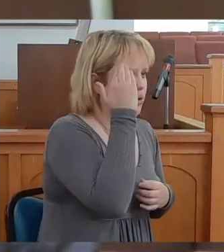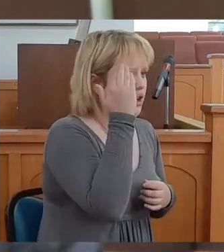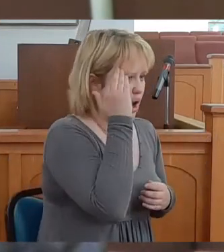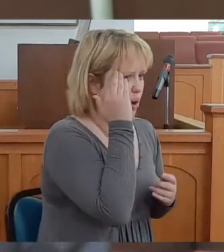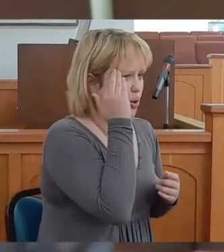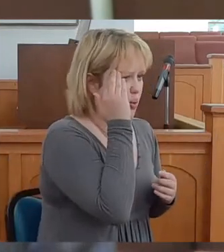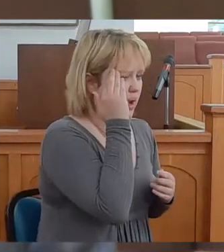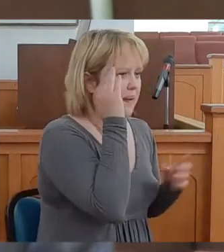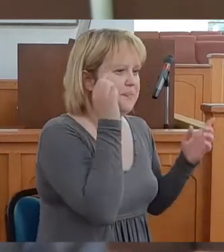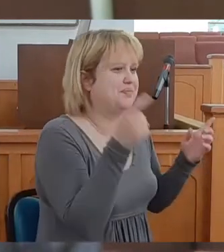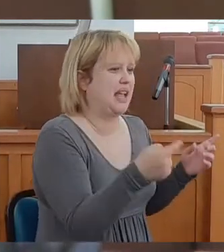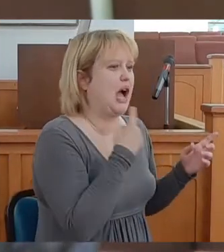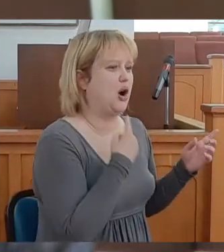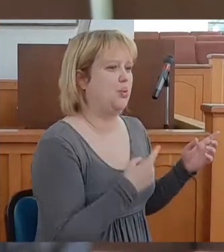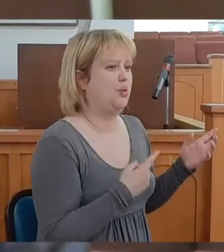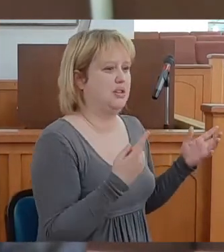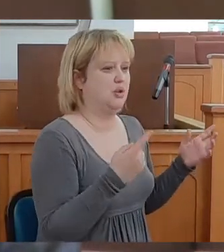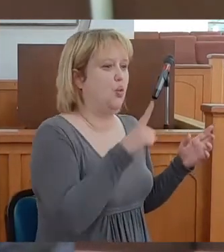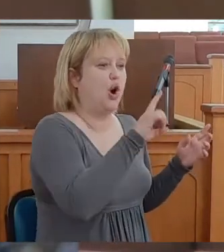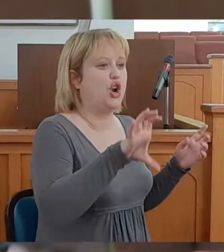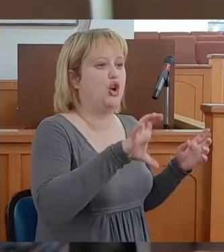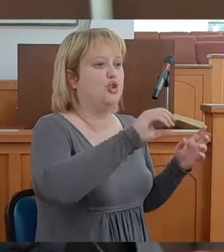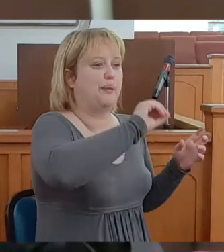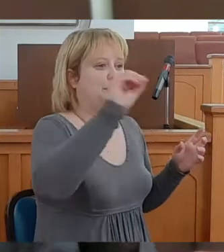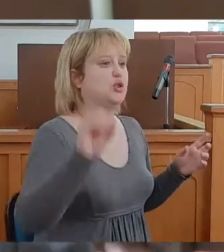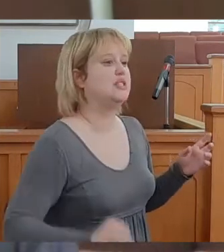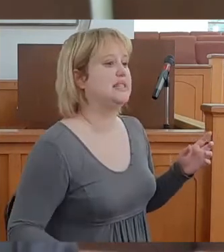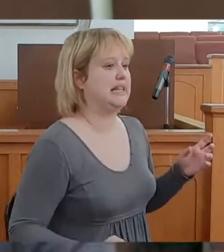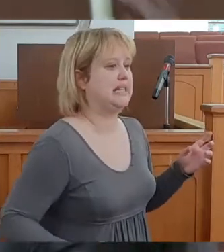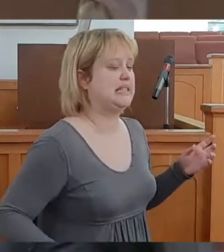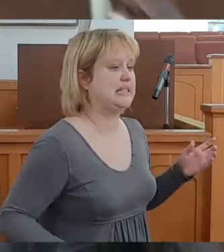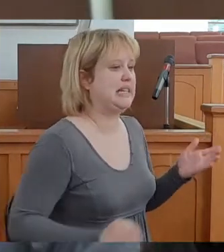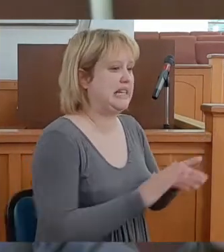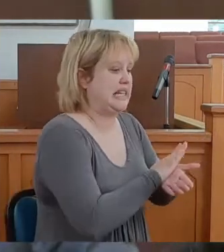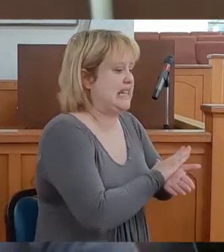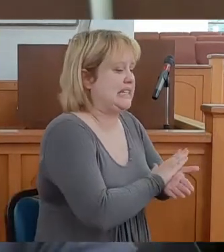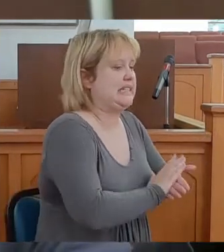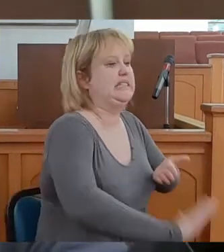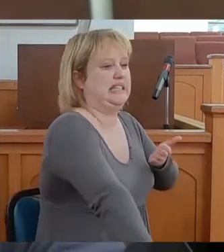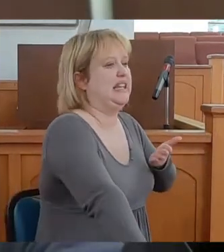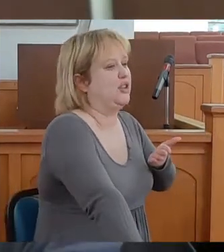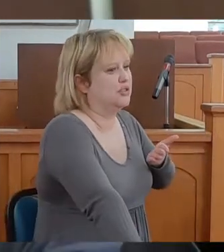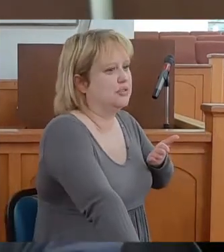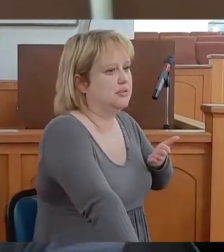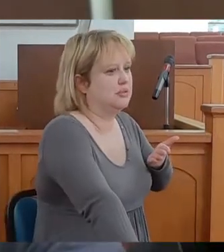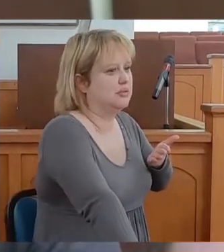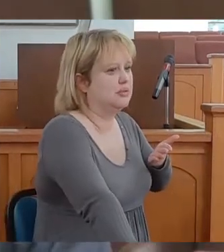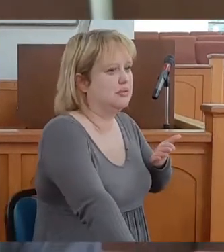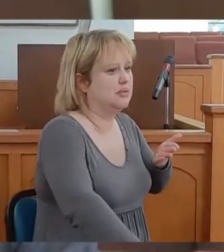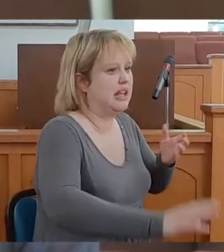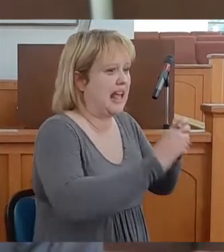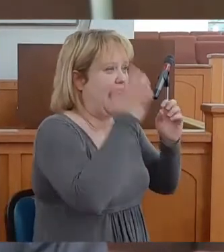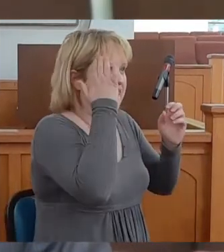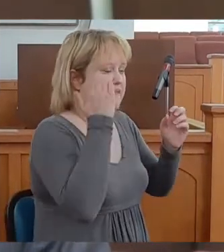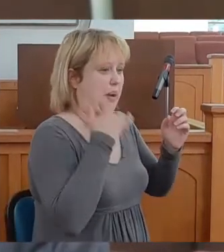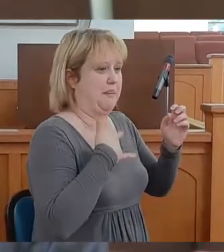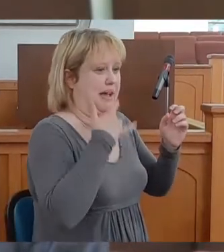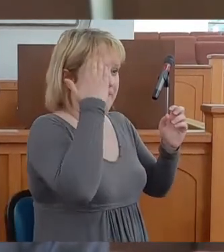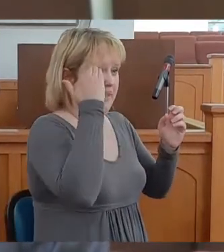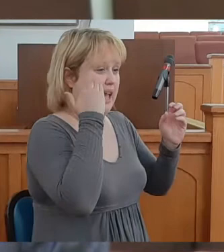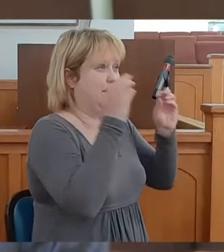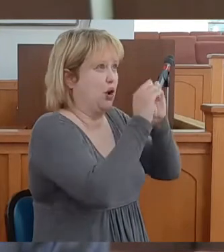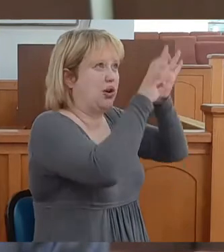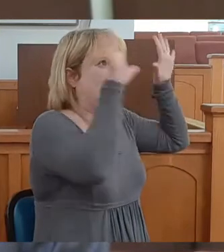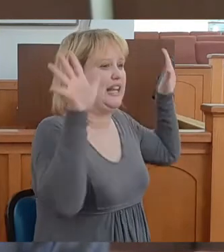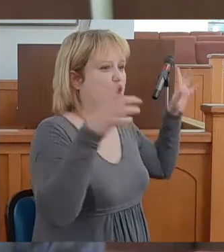to know, I was 100% clear-headed for my drugs.